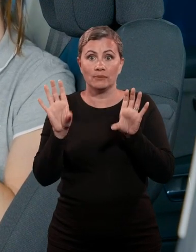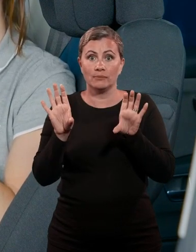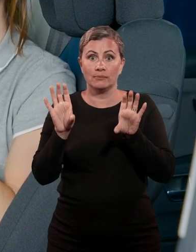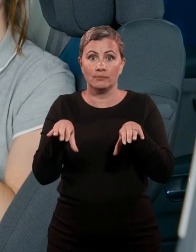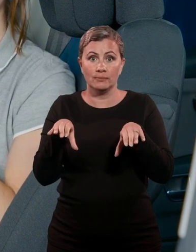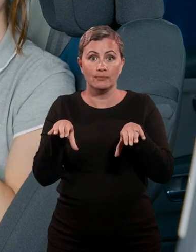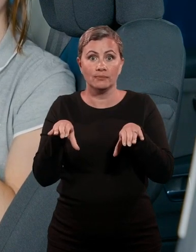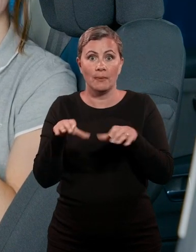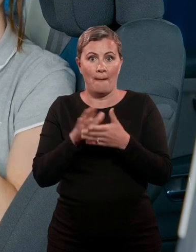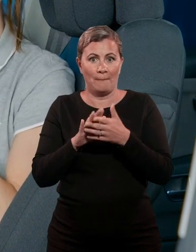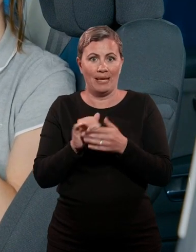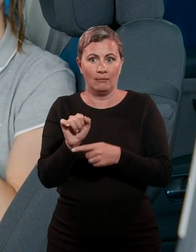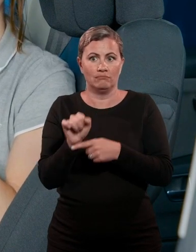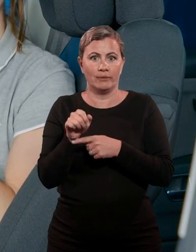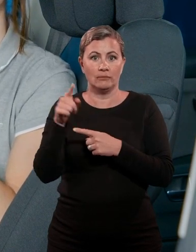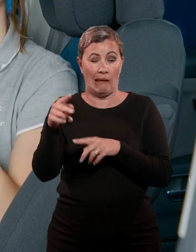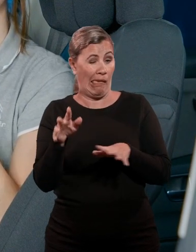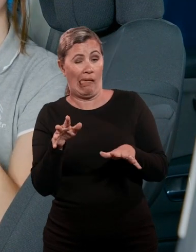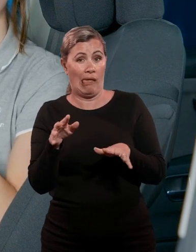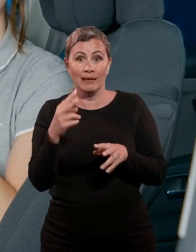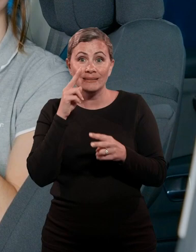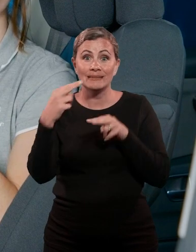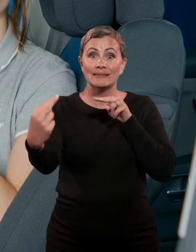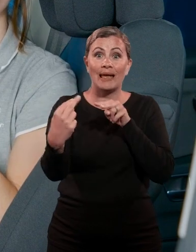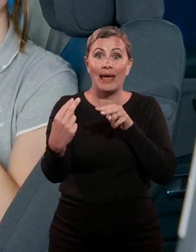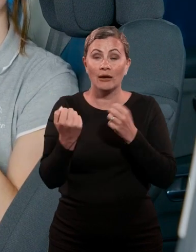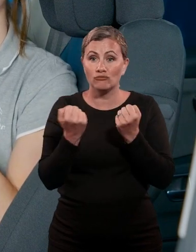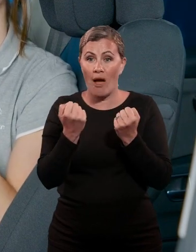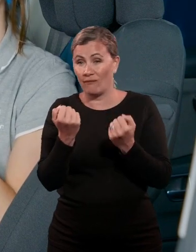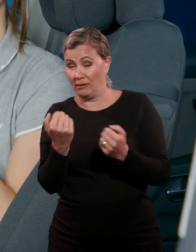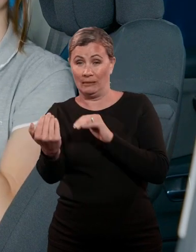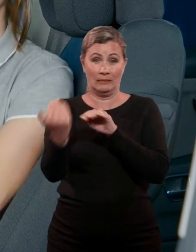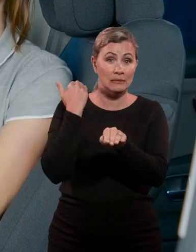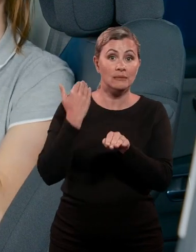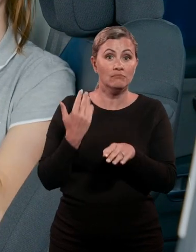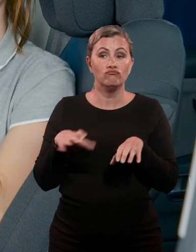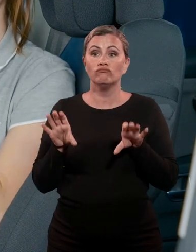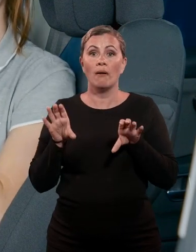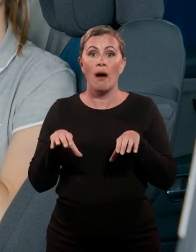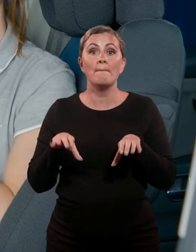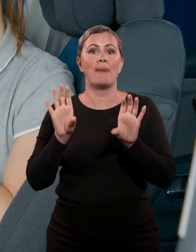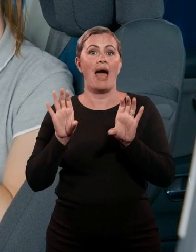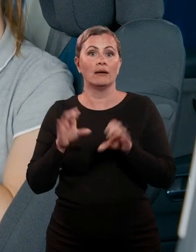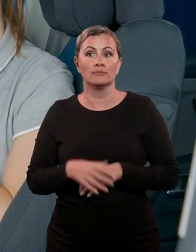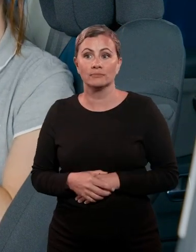from main to dipped beam, and then back again, thereby minimising the risk of you dazzling drivers coming towards you.